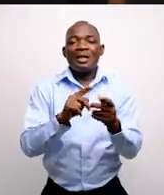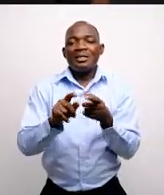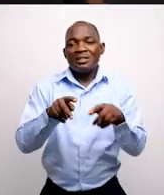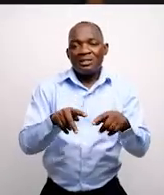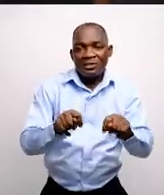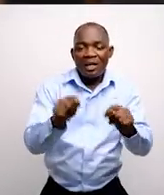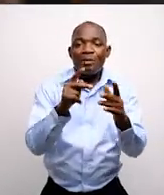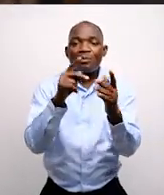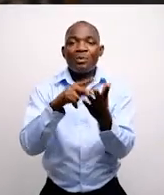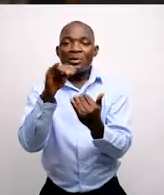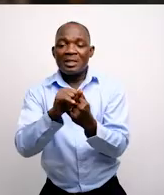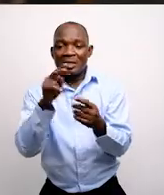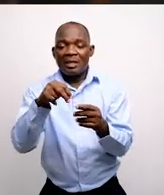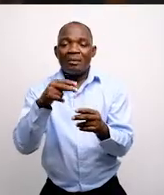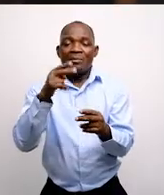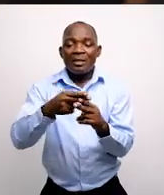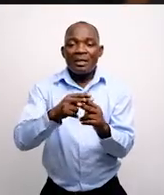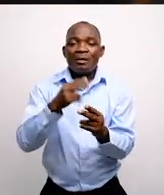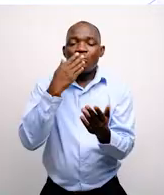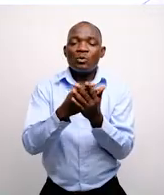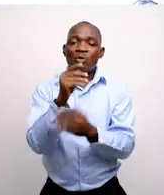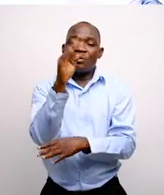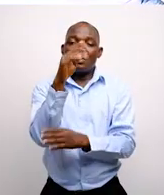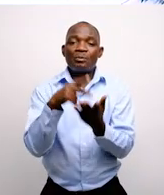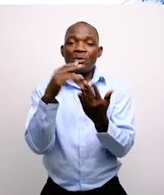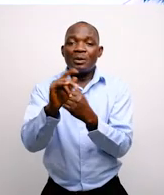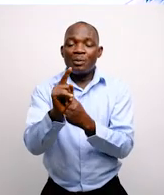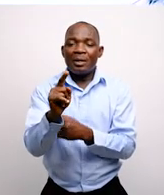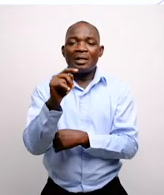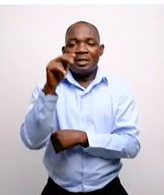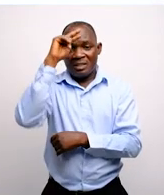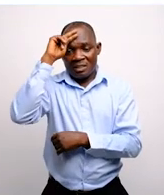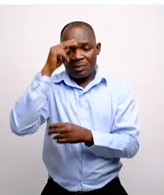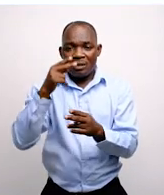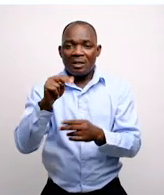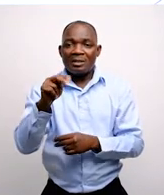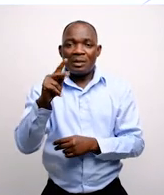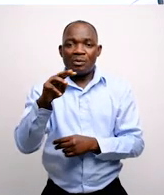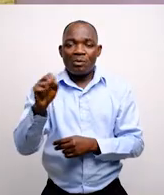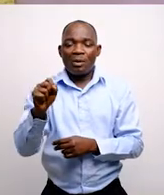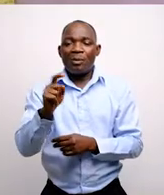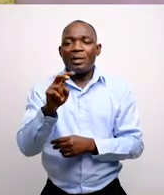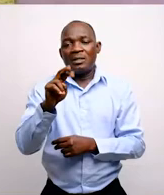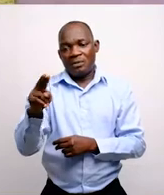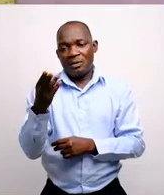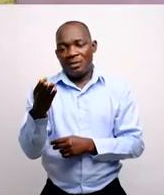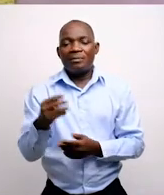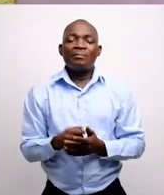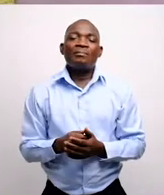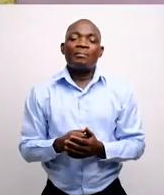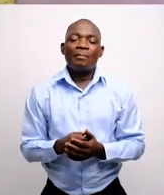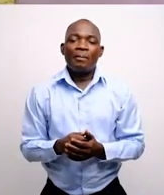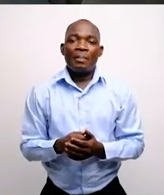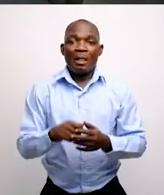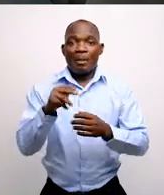implementing a pilot phase called Diapa Project in the Insawem Aduedri Municipal Assembly in the Eastern